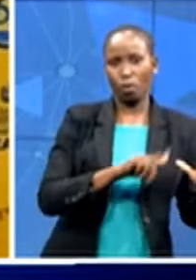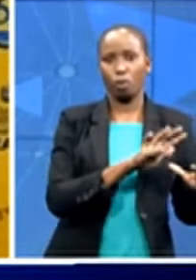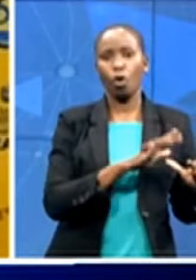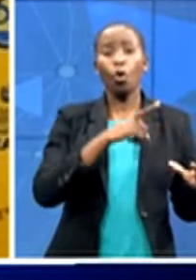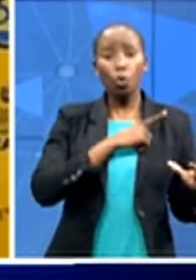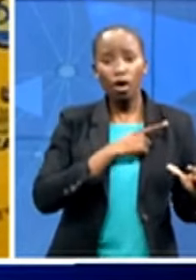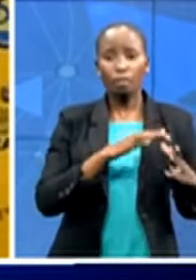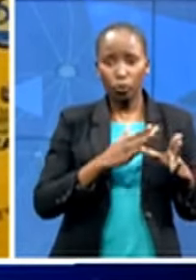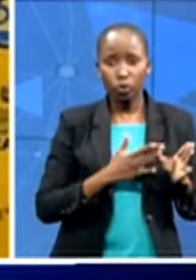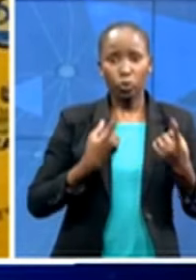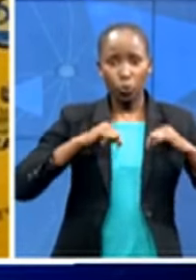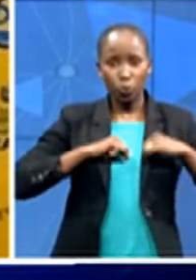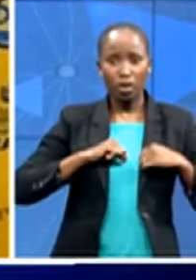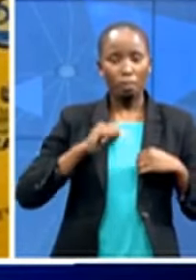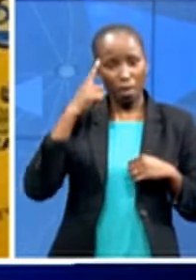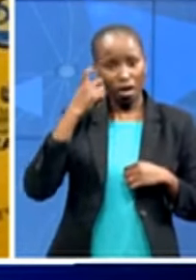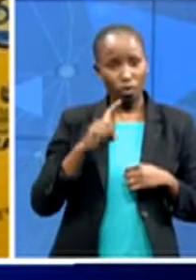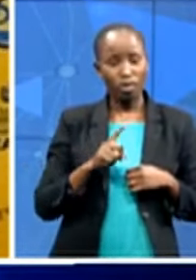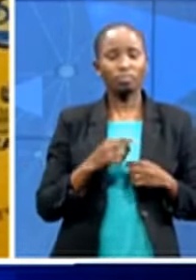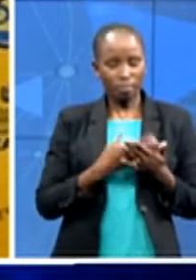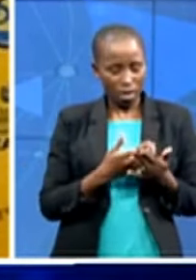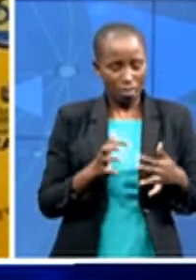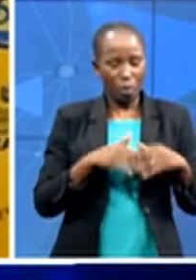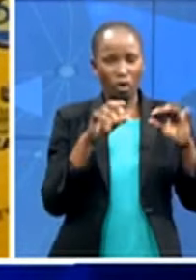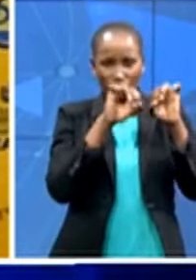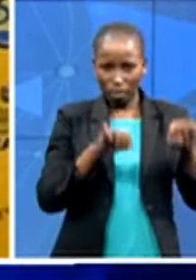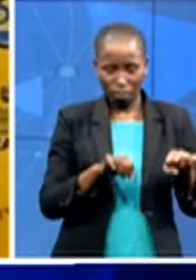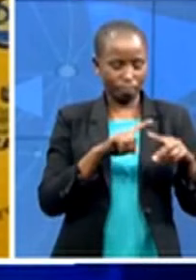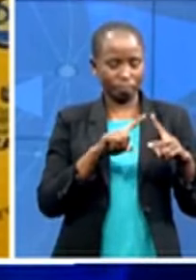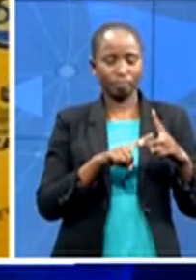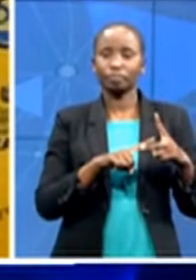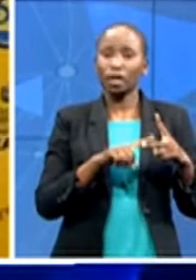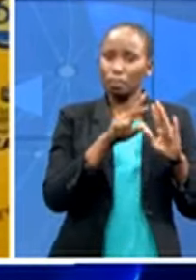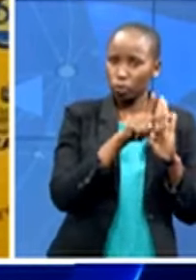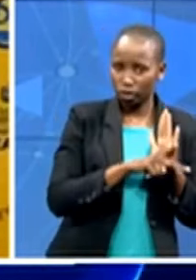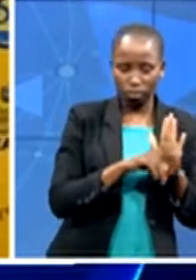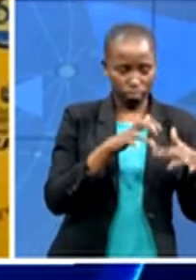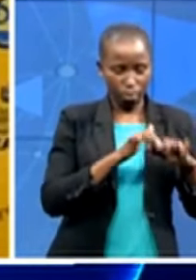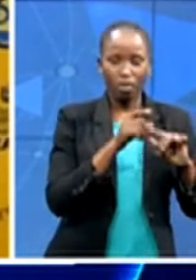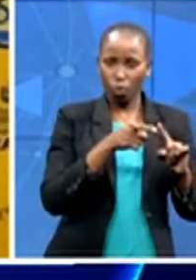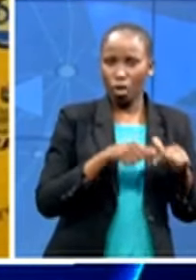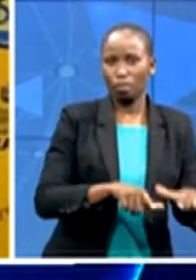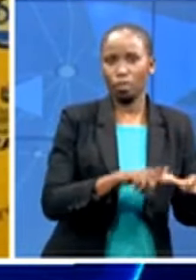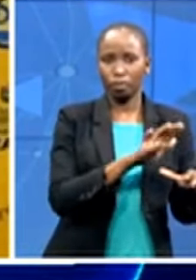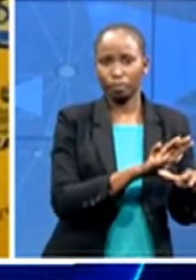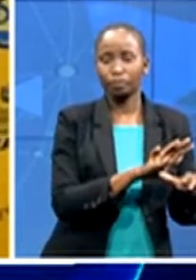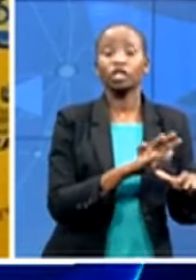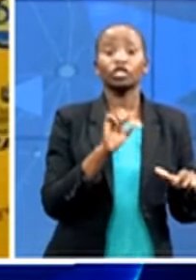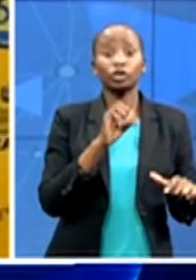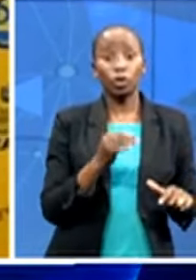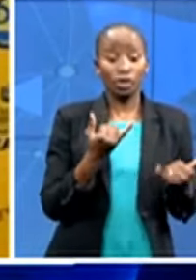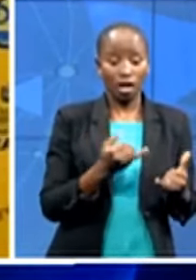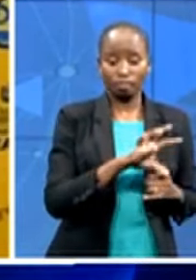up systems and put up policies for provinces to implement so for provinces to implement you need to make sure that